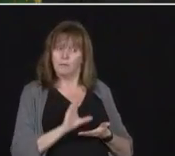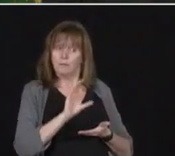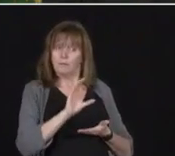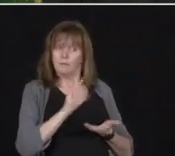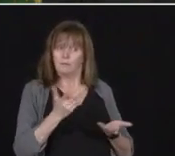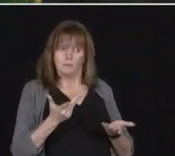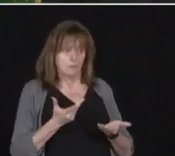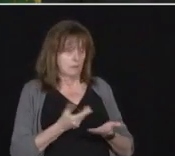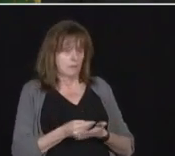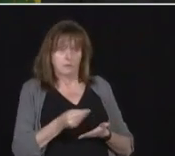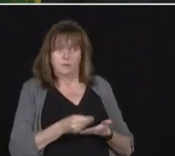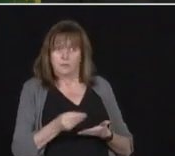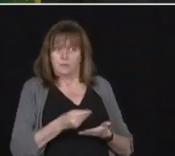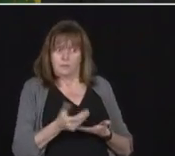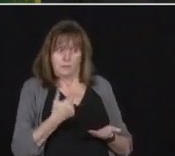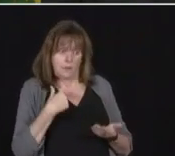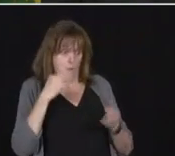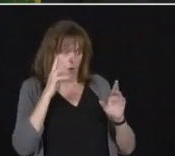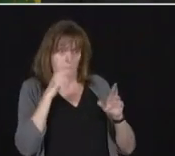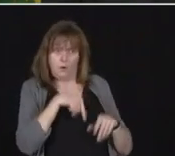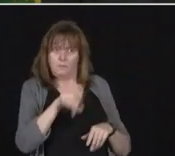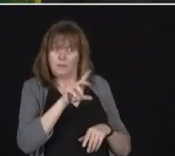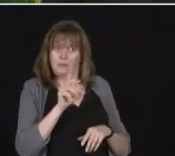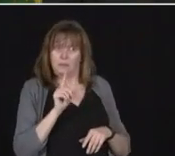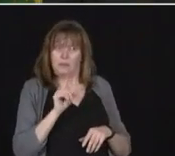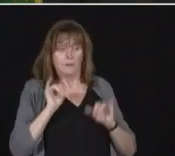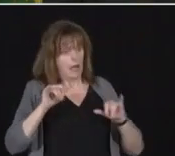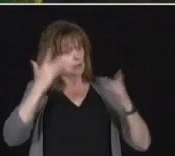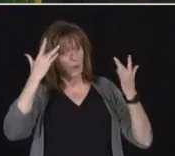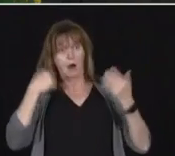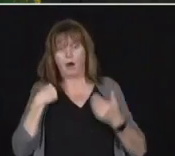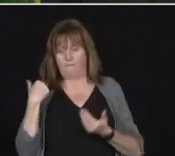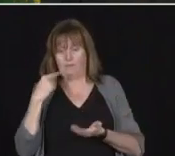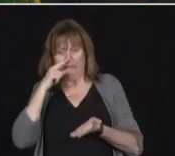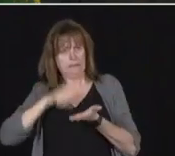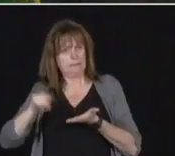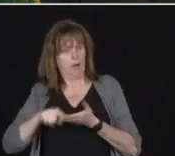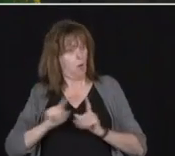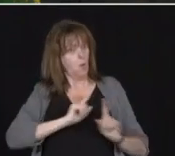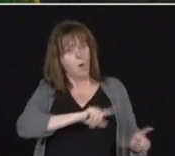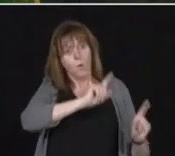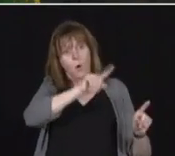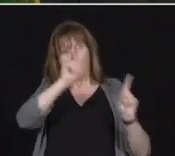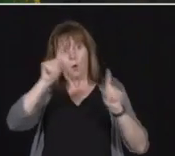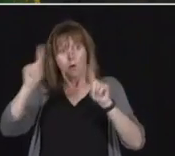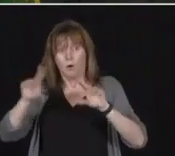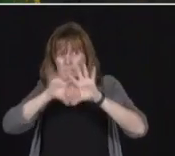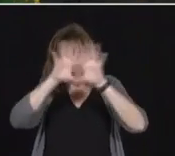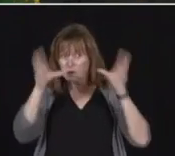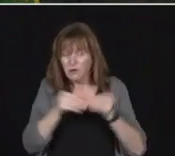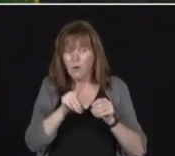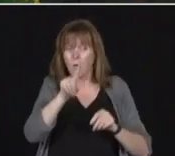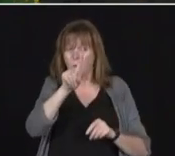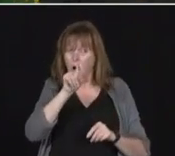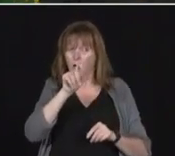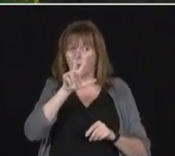we sent in the inspectors and we had 137 farms inspected already. In a short period of time, we're going to